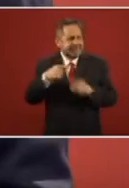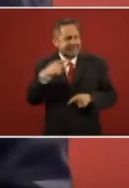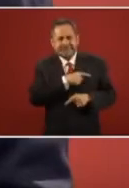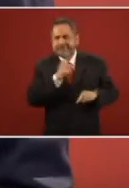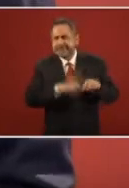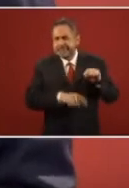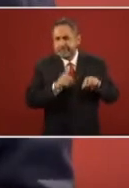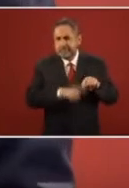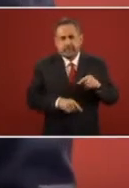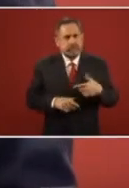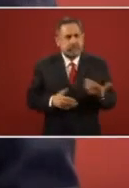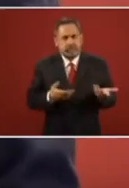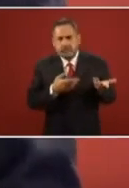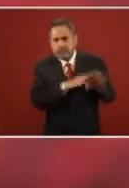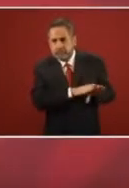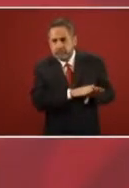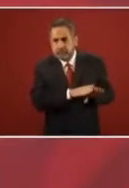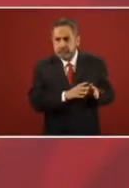Yeah. a.